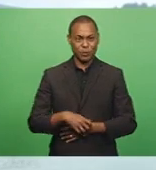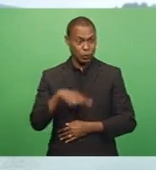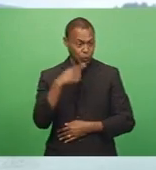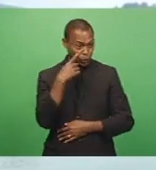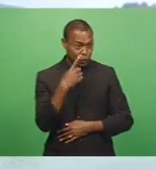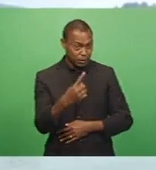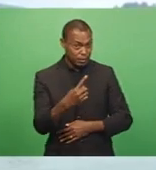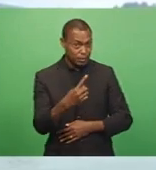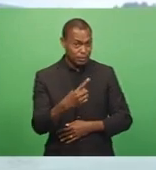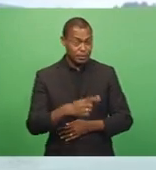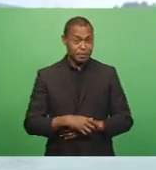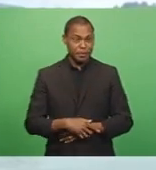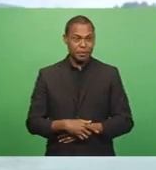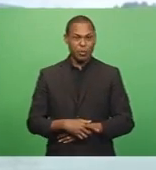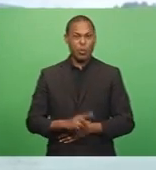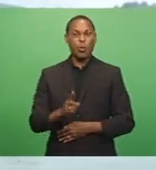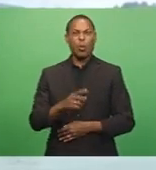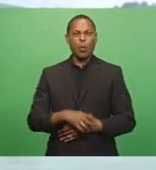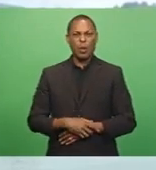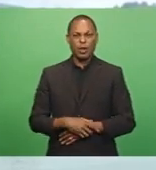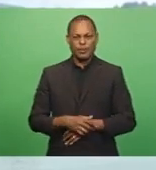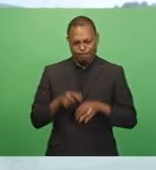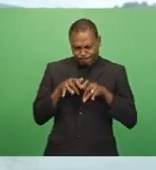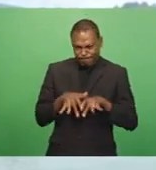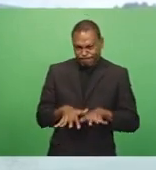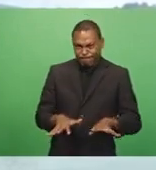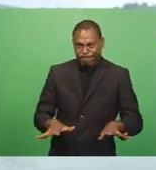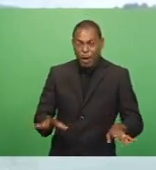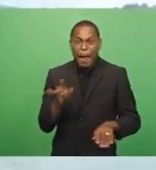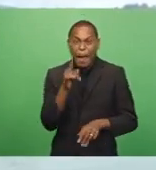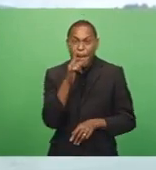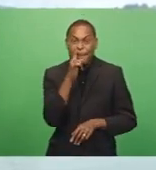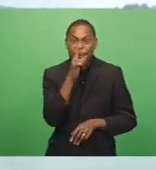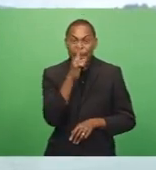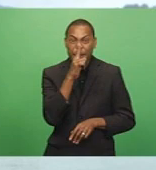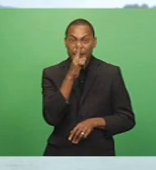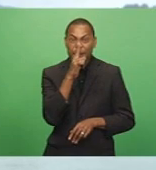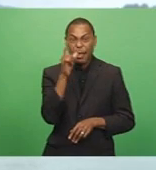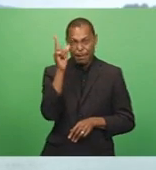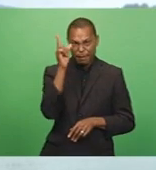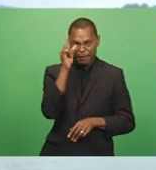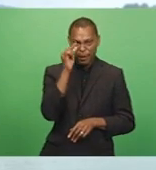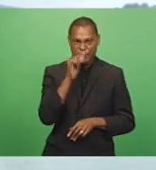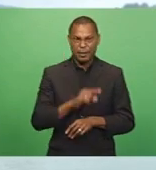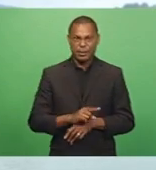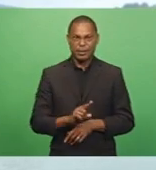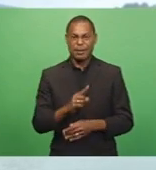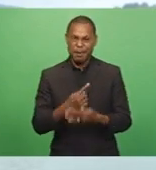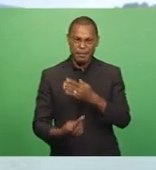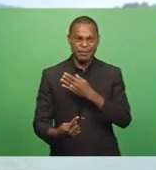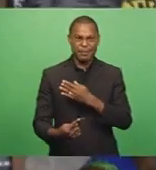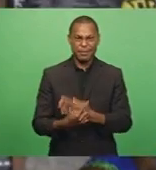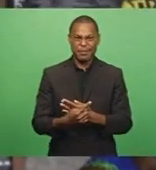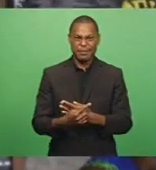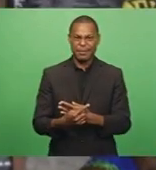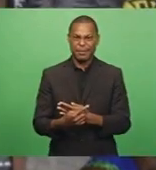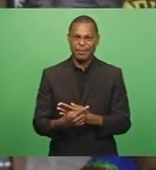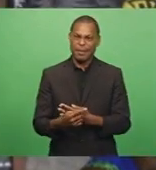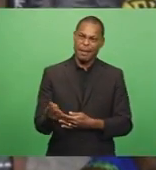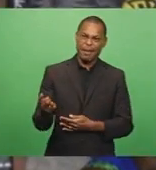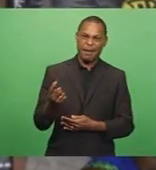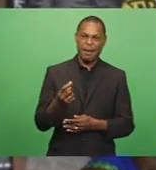the roots of where people, some of the people of Fiji come to the main hospitals.